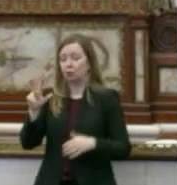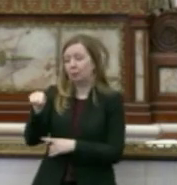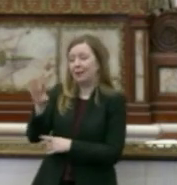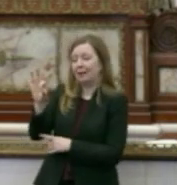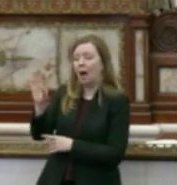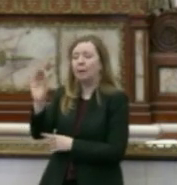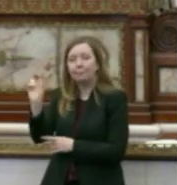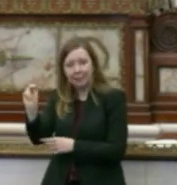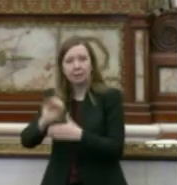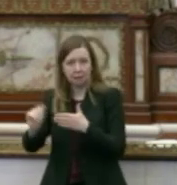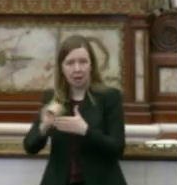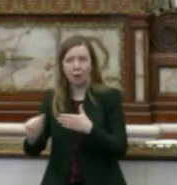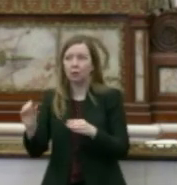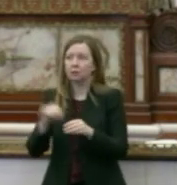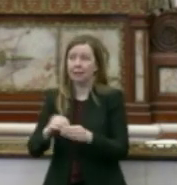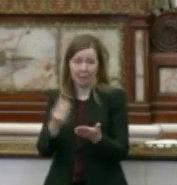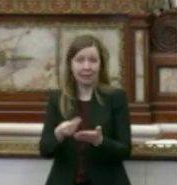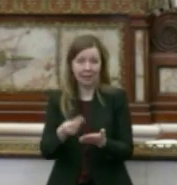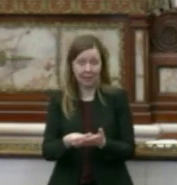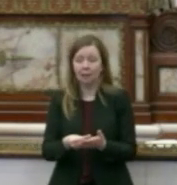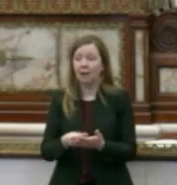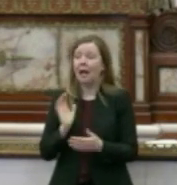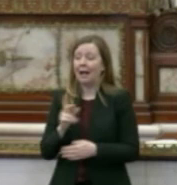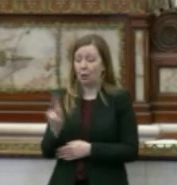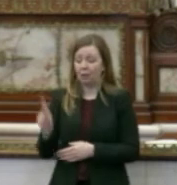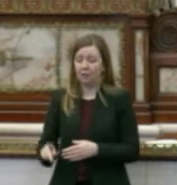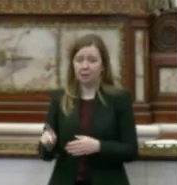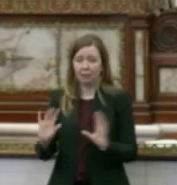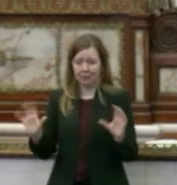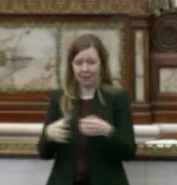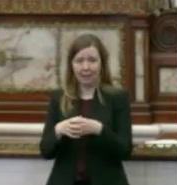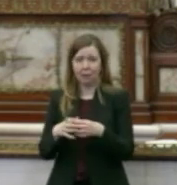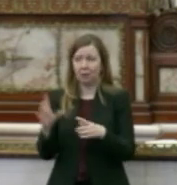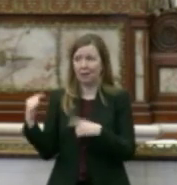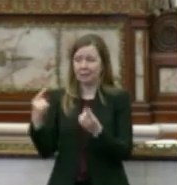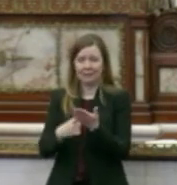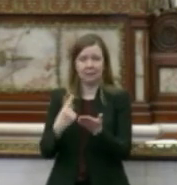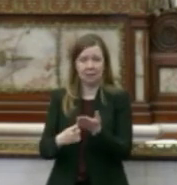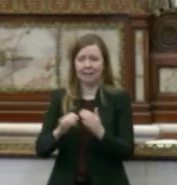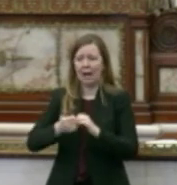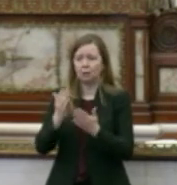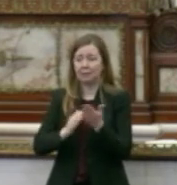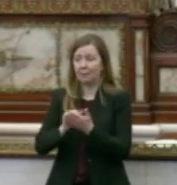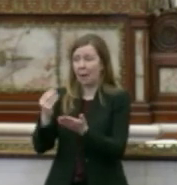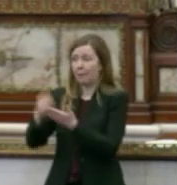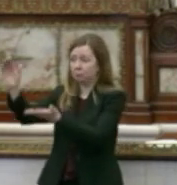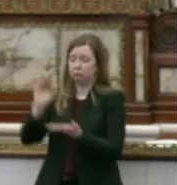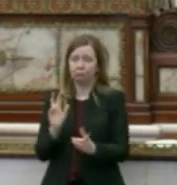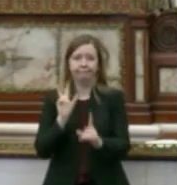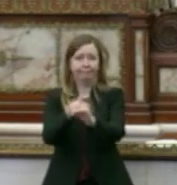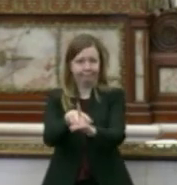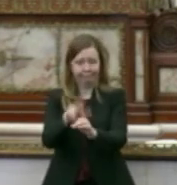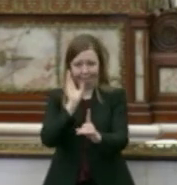in money, and our Philadelphia delegation has been discussing how some of that money can go directly